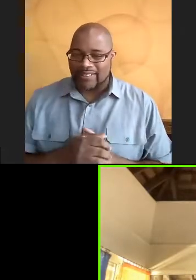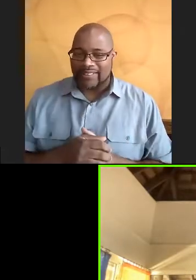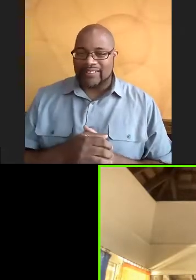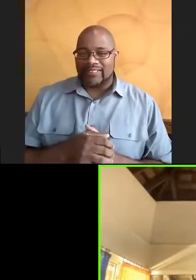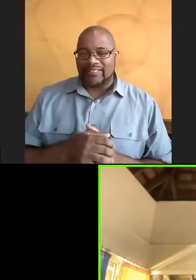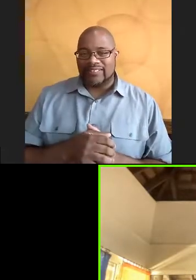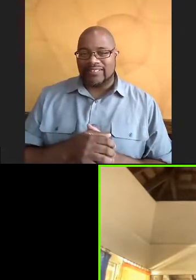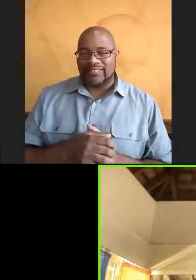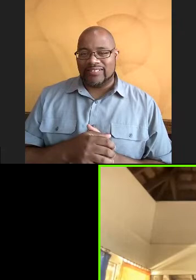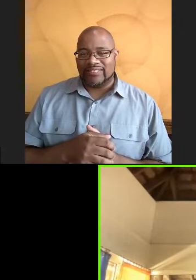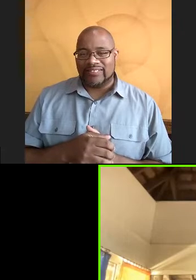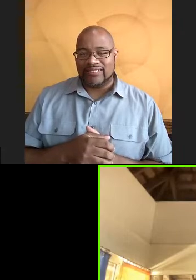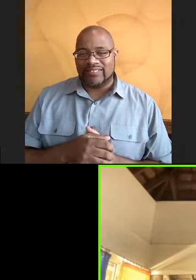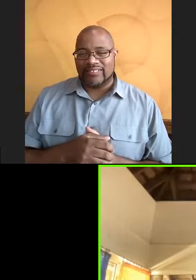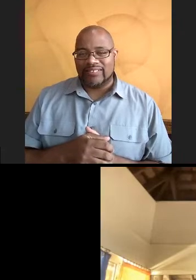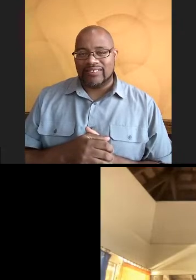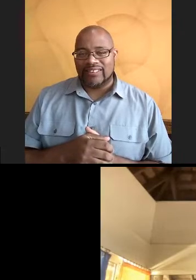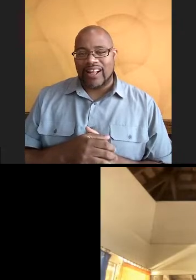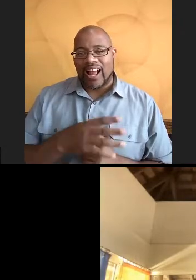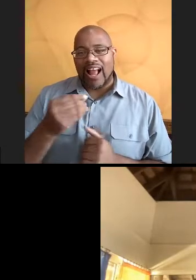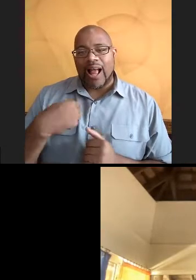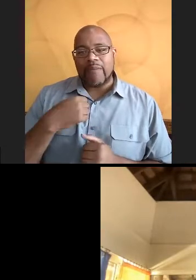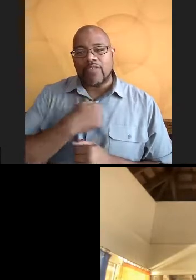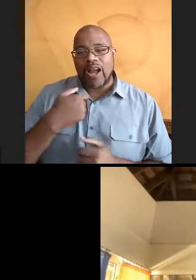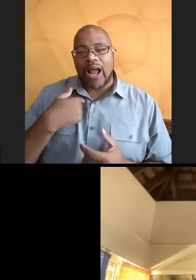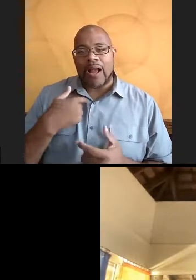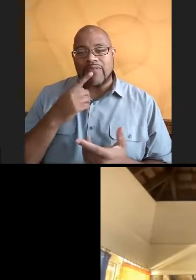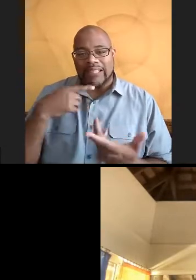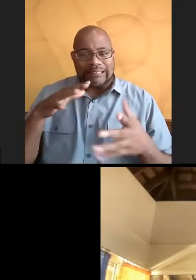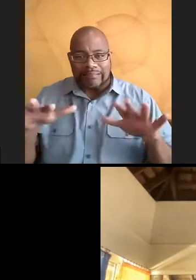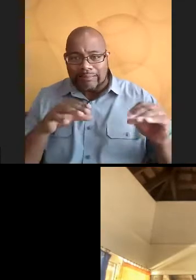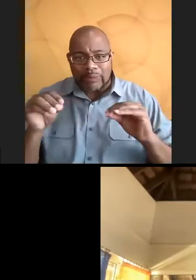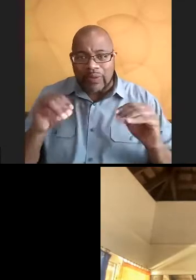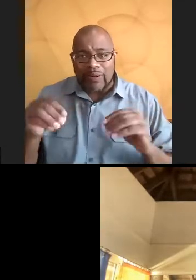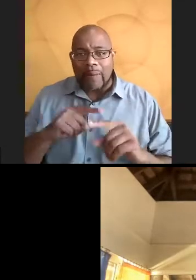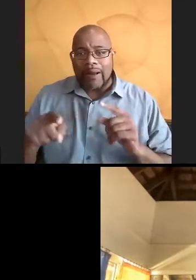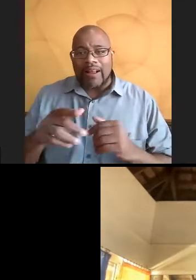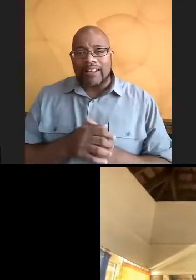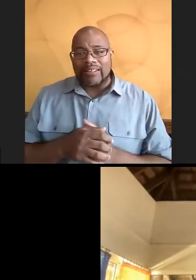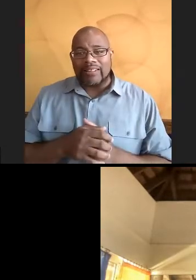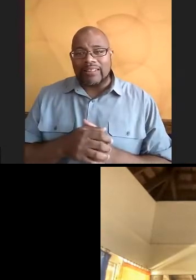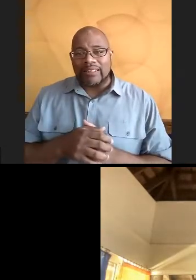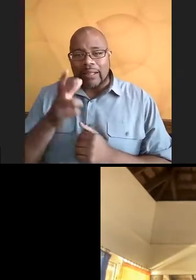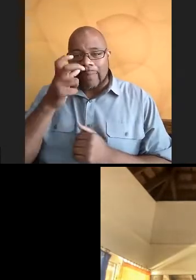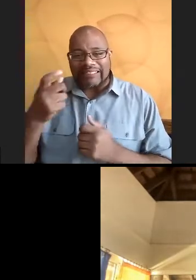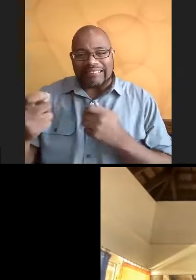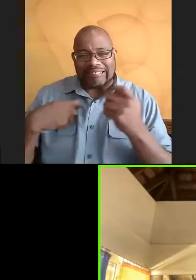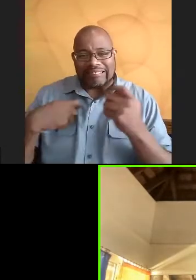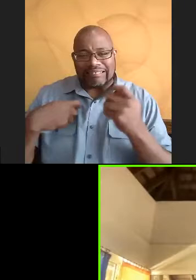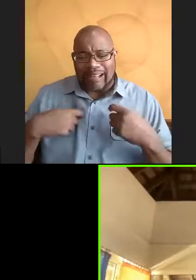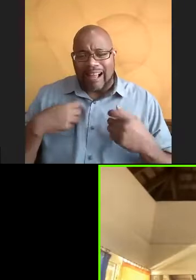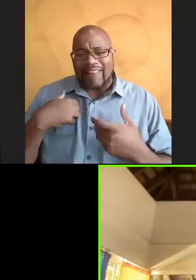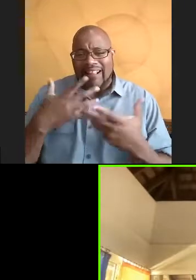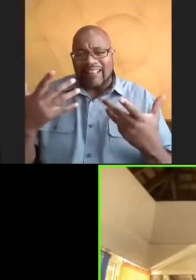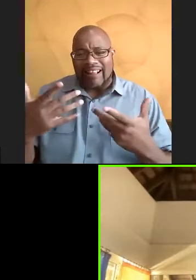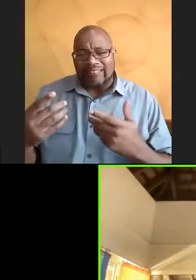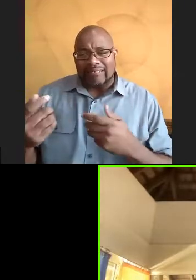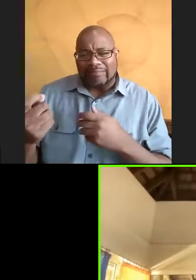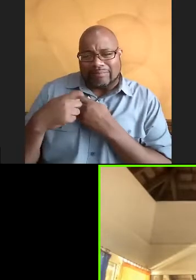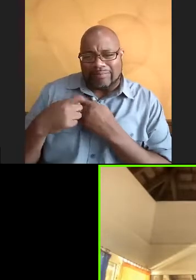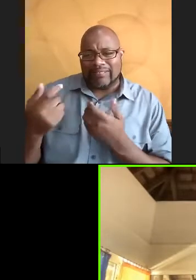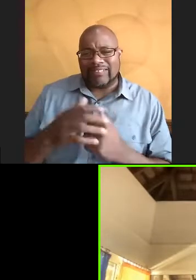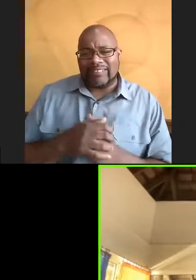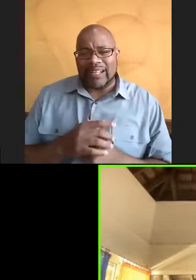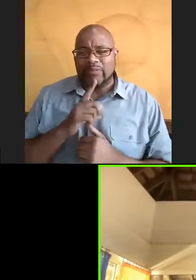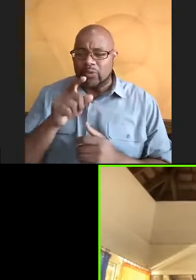live in Mariah. And I'm sorry, I'm so fidgety, but the bugs have been getting me. So I have a lot of bugs. I'm